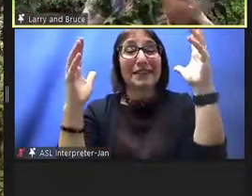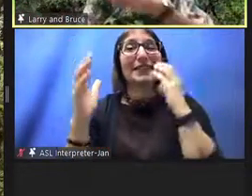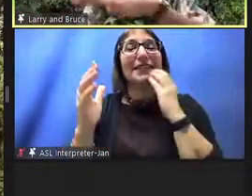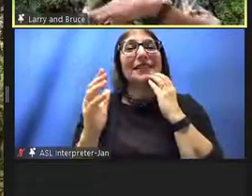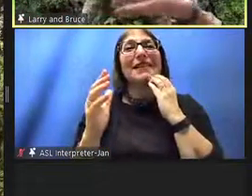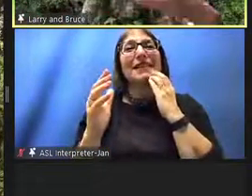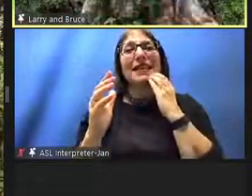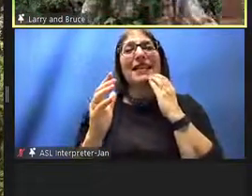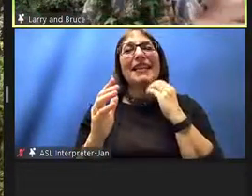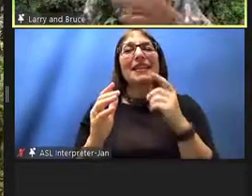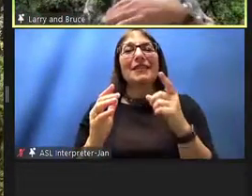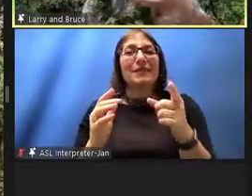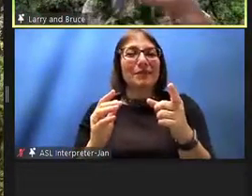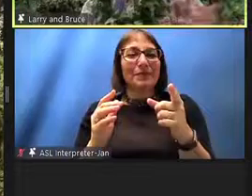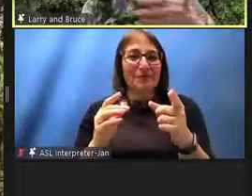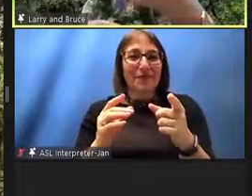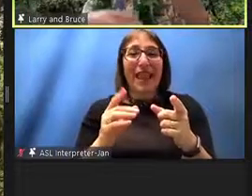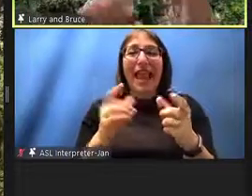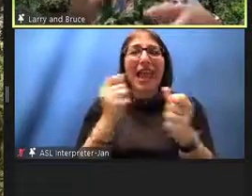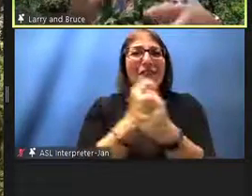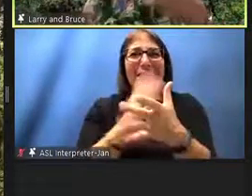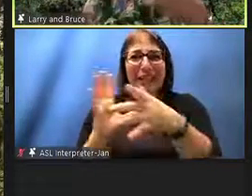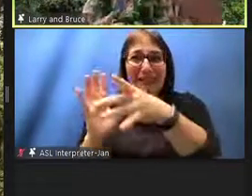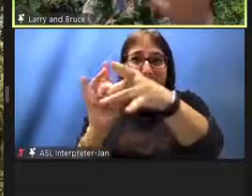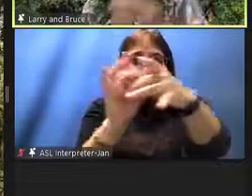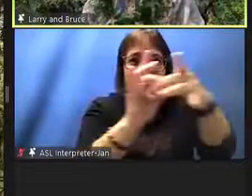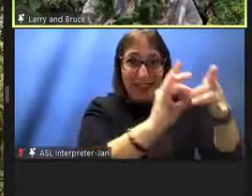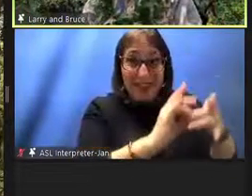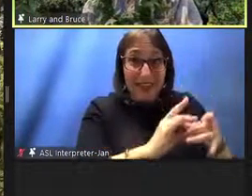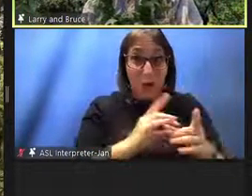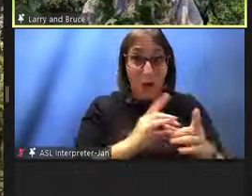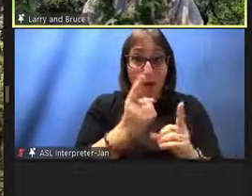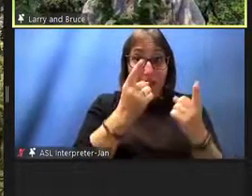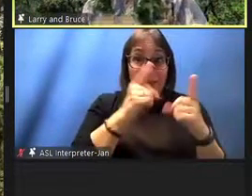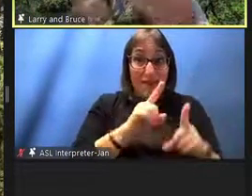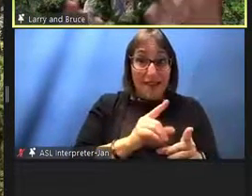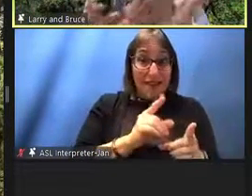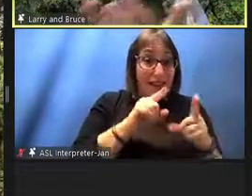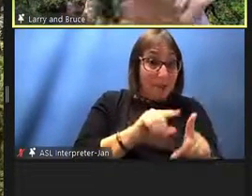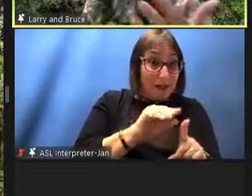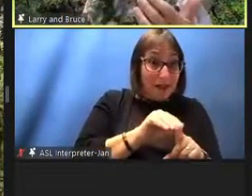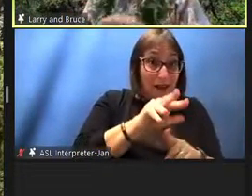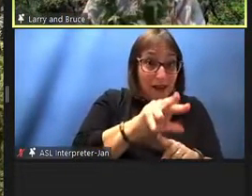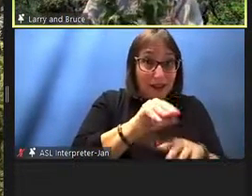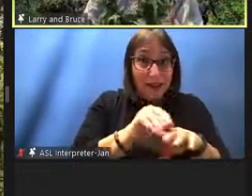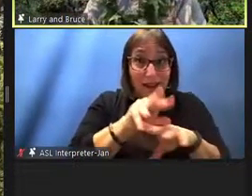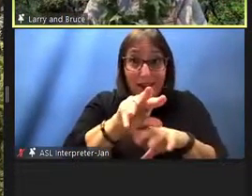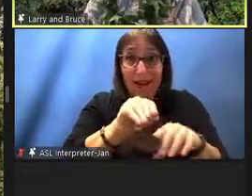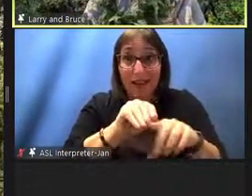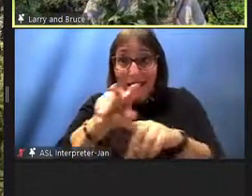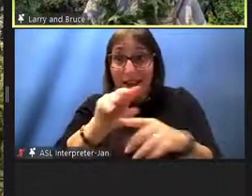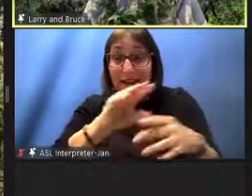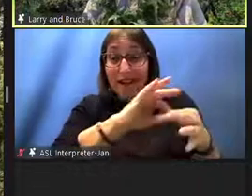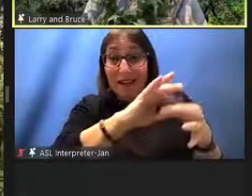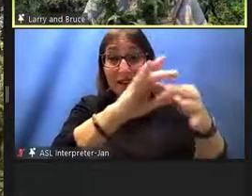they are all interconnected as we know things are just all being interconnected